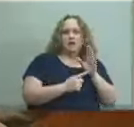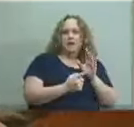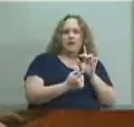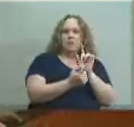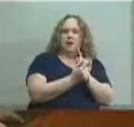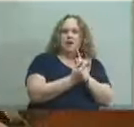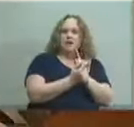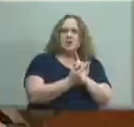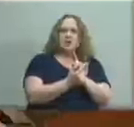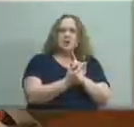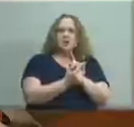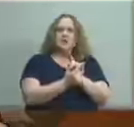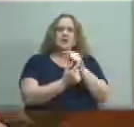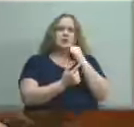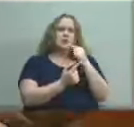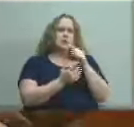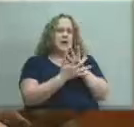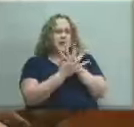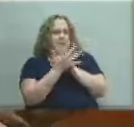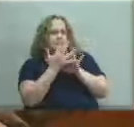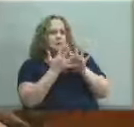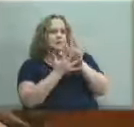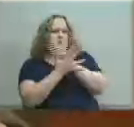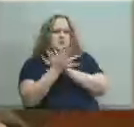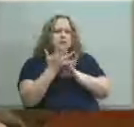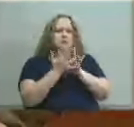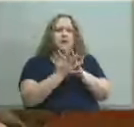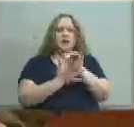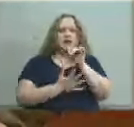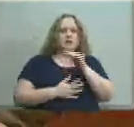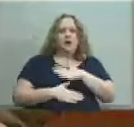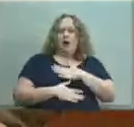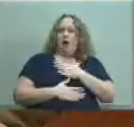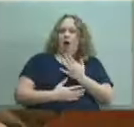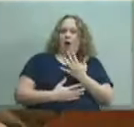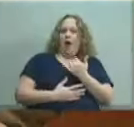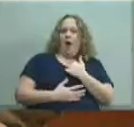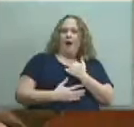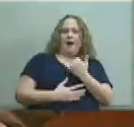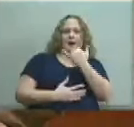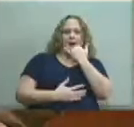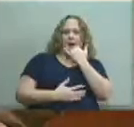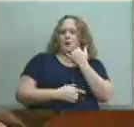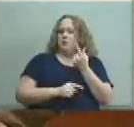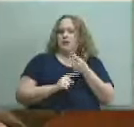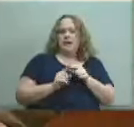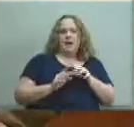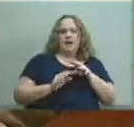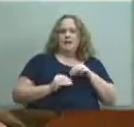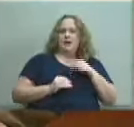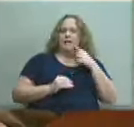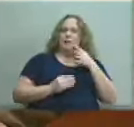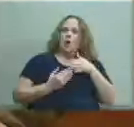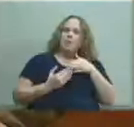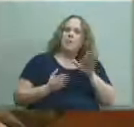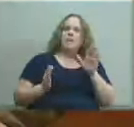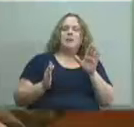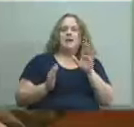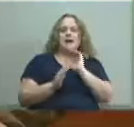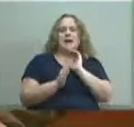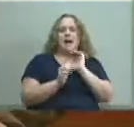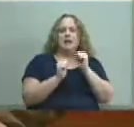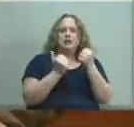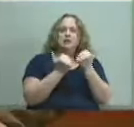a proclivity for deception or obfuscation of wrongdoing cannot be tolerated in a public agency especially one into whose care